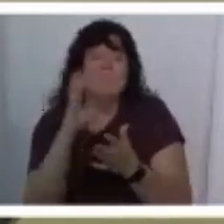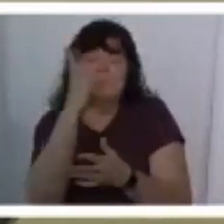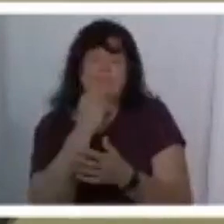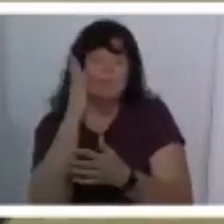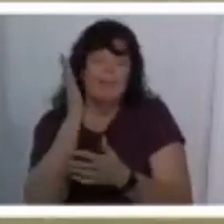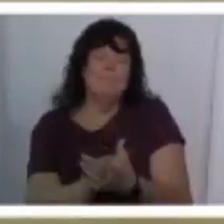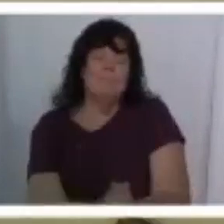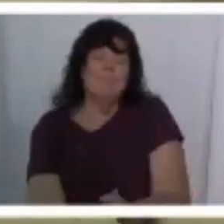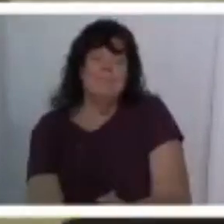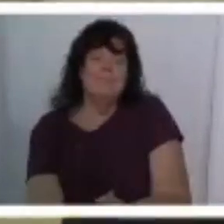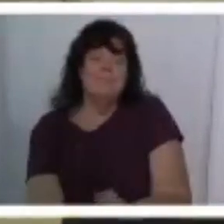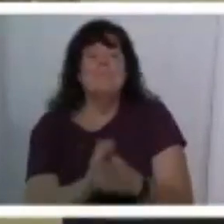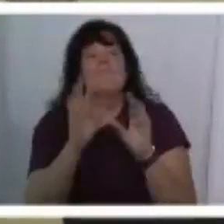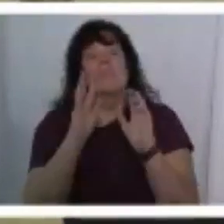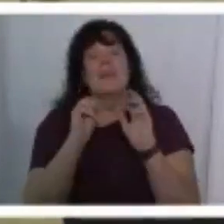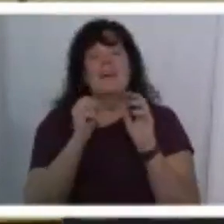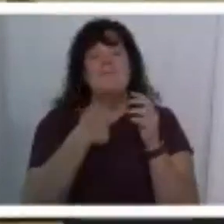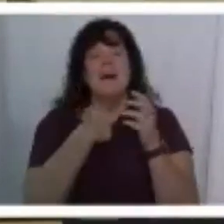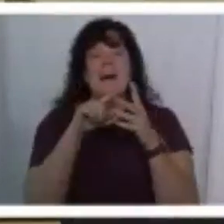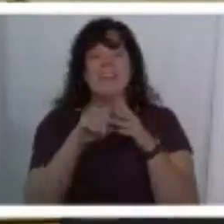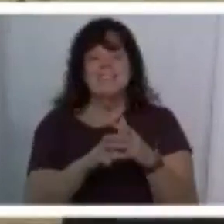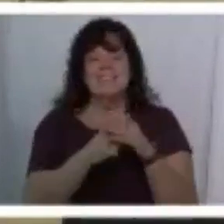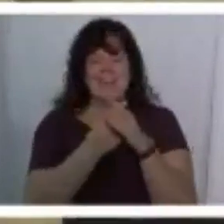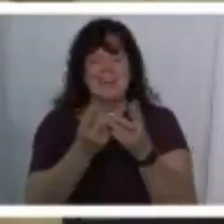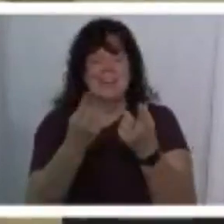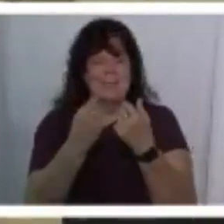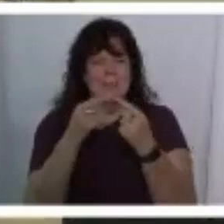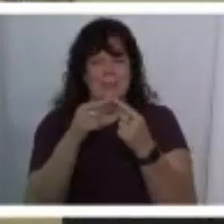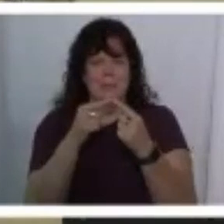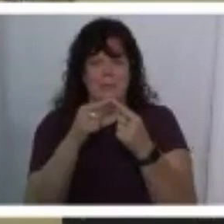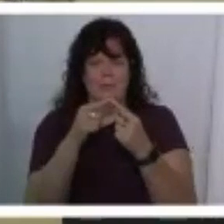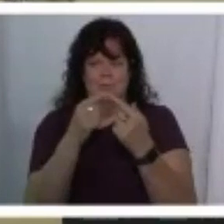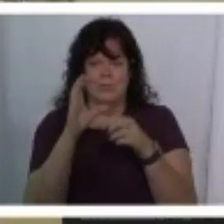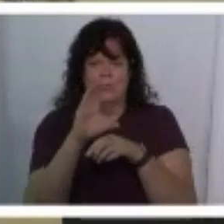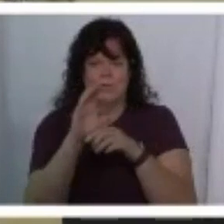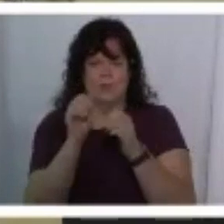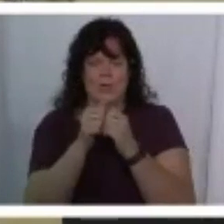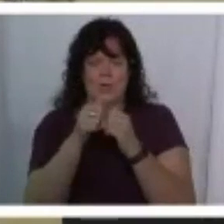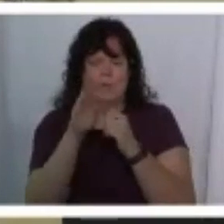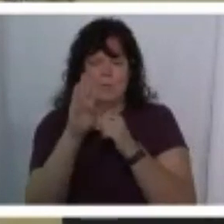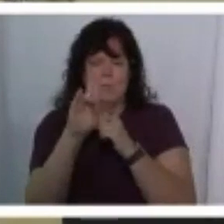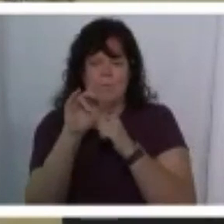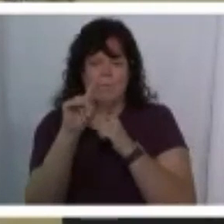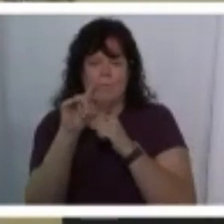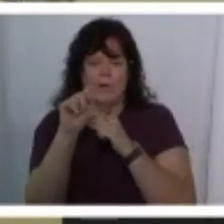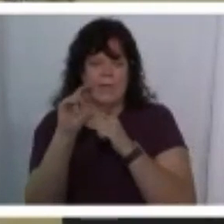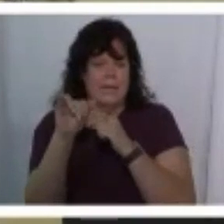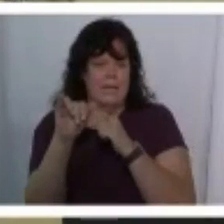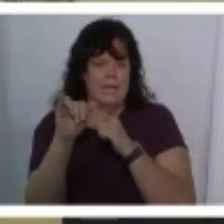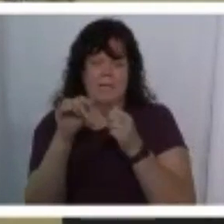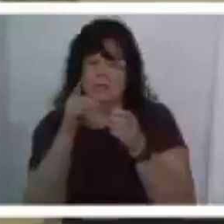thank you kim so um i started coming to simplicity with britney uh during the pandemic like on zoom